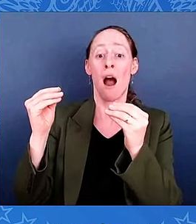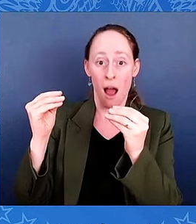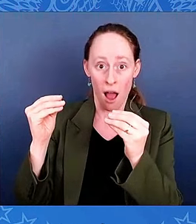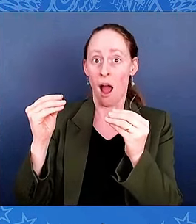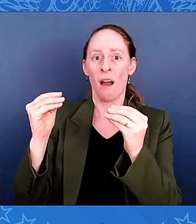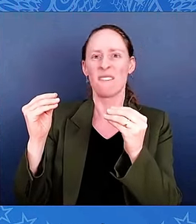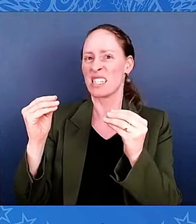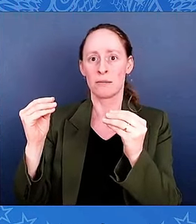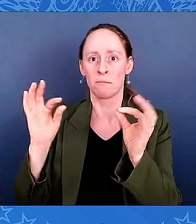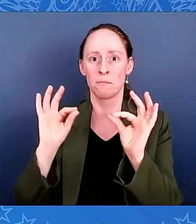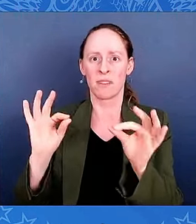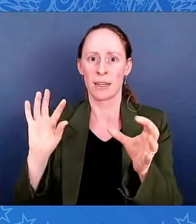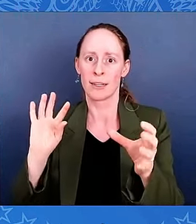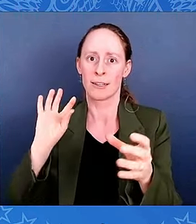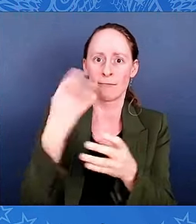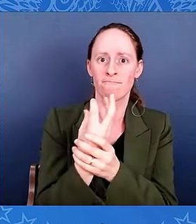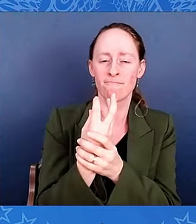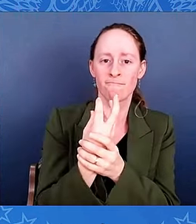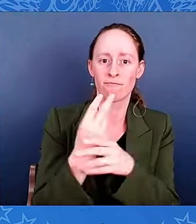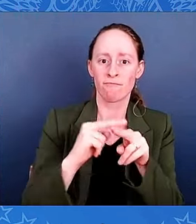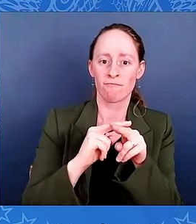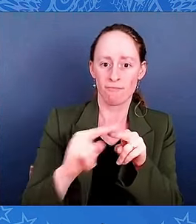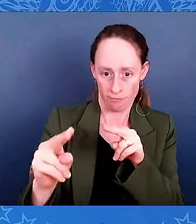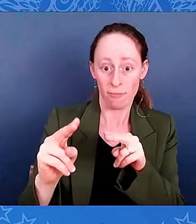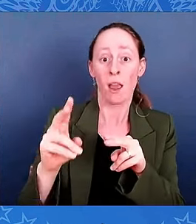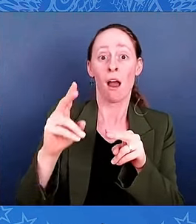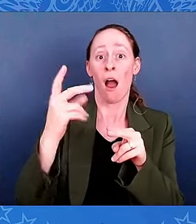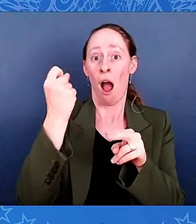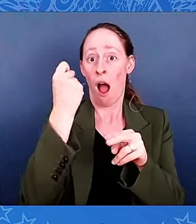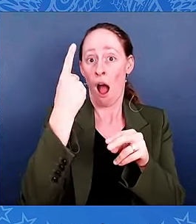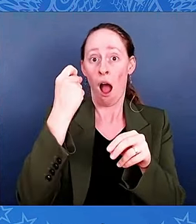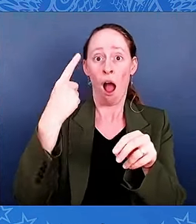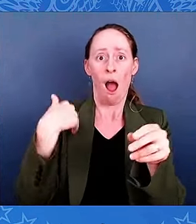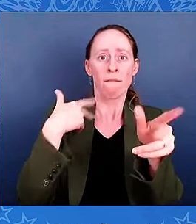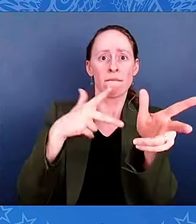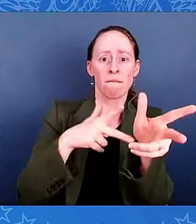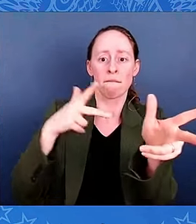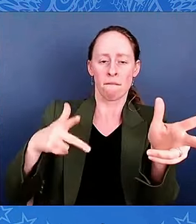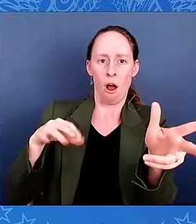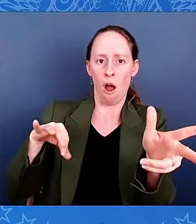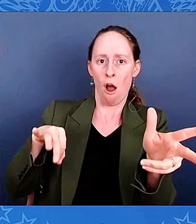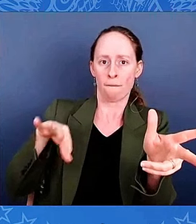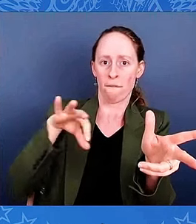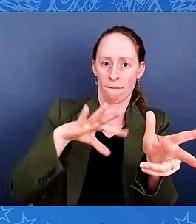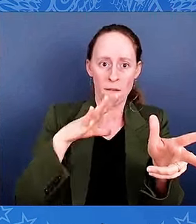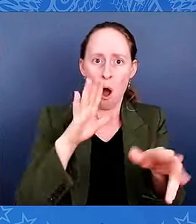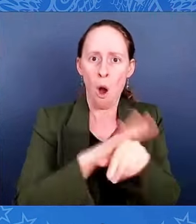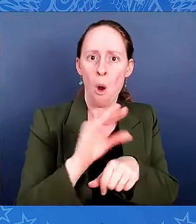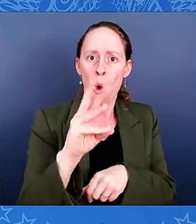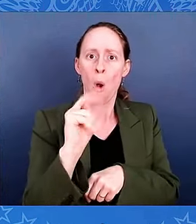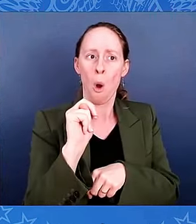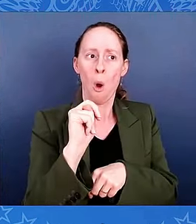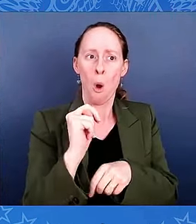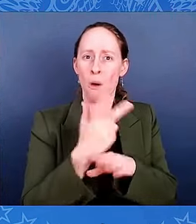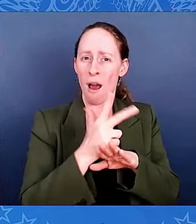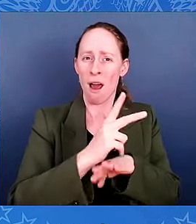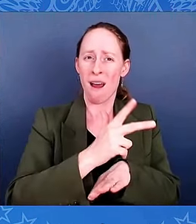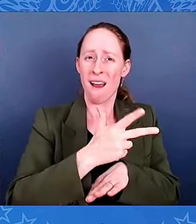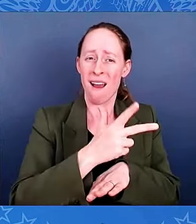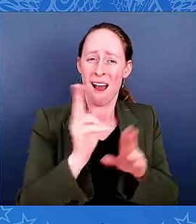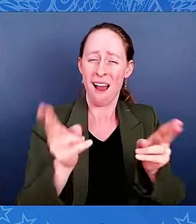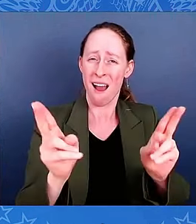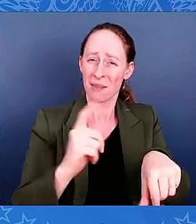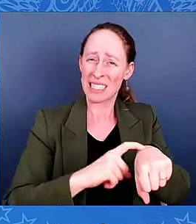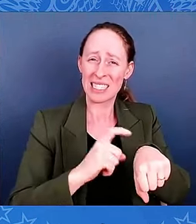hopped in and began moving at full speed north to Tennessee. Almost immediately, their problems were increased.